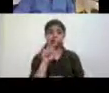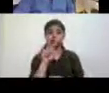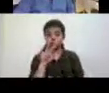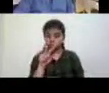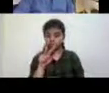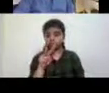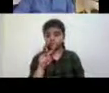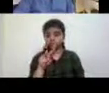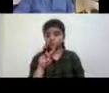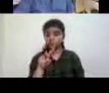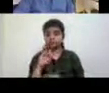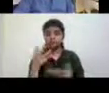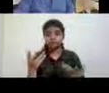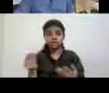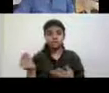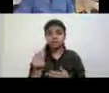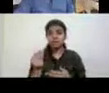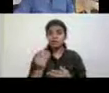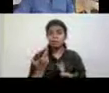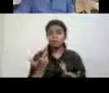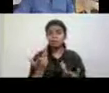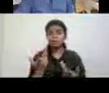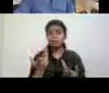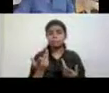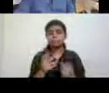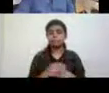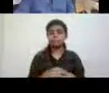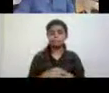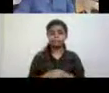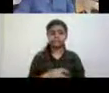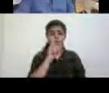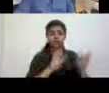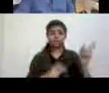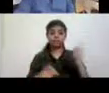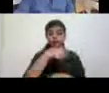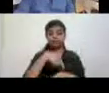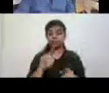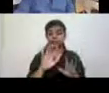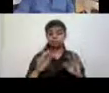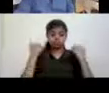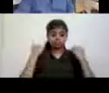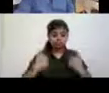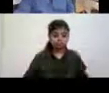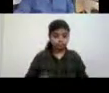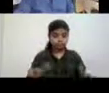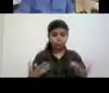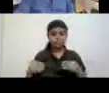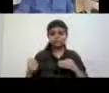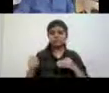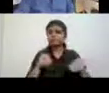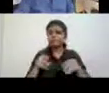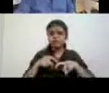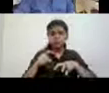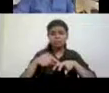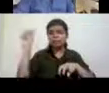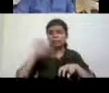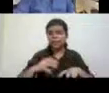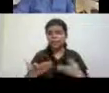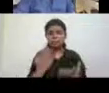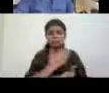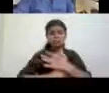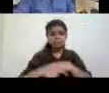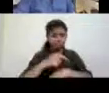let's say people who were, had physical or some kind of mobility impairments or, or,